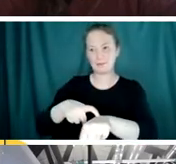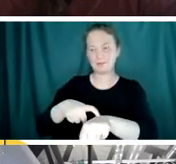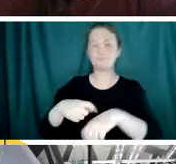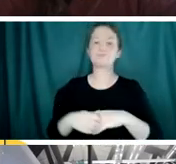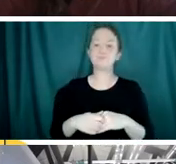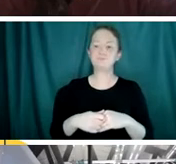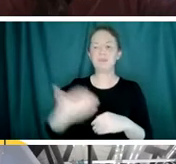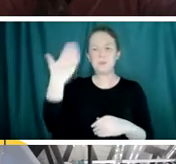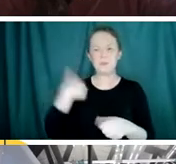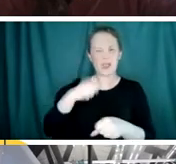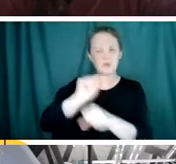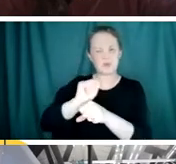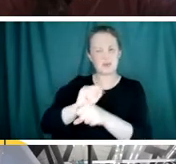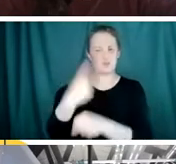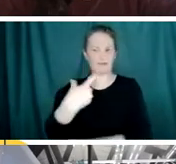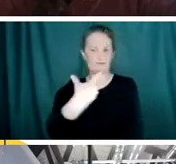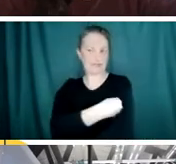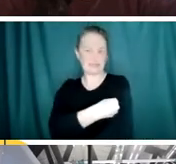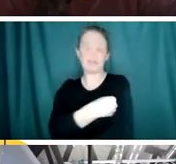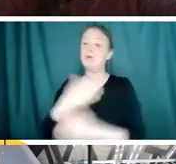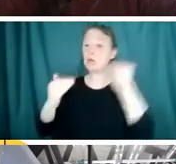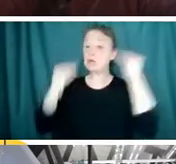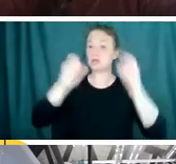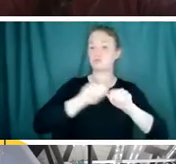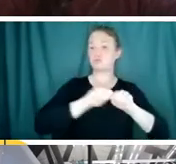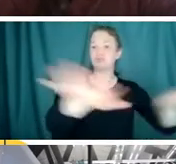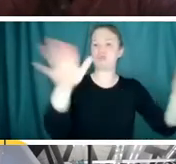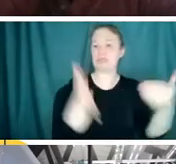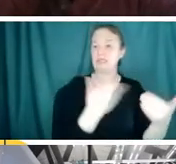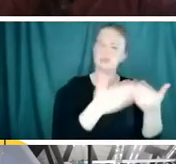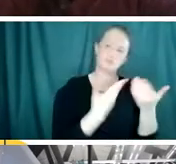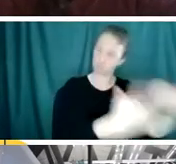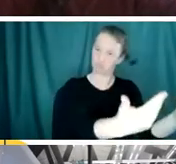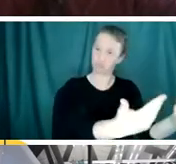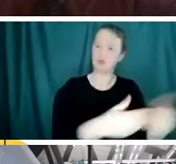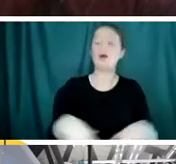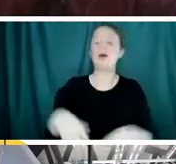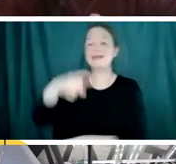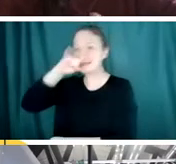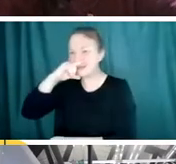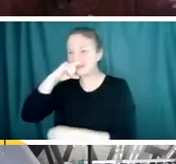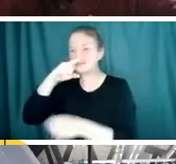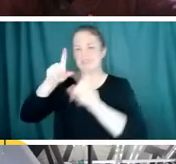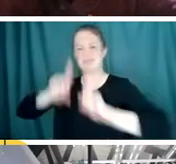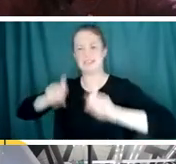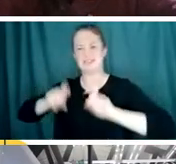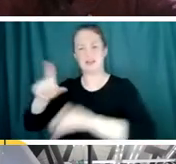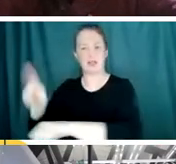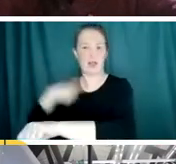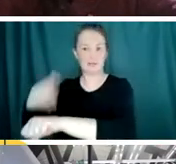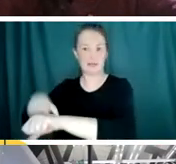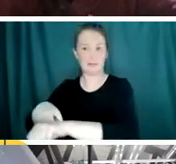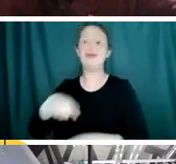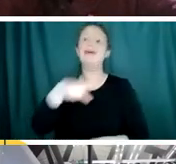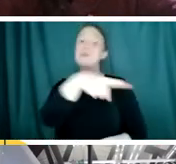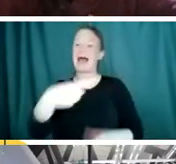adults. It's very difficult for kids, even though that's where you need it. It's just the nature of the game. I love this model. I